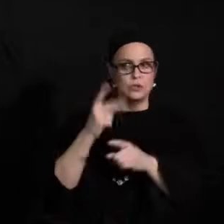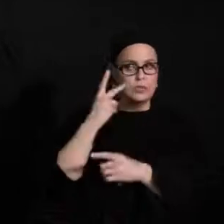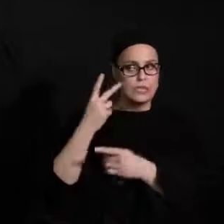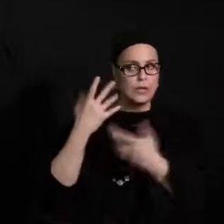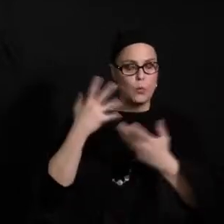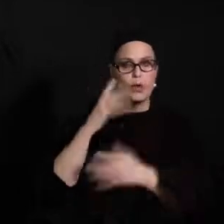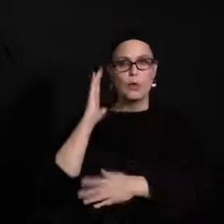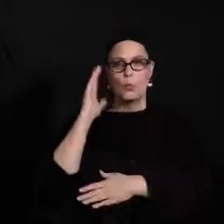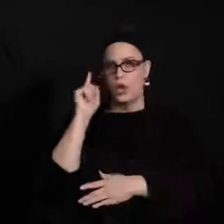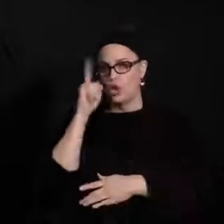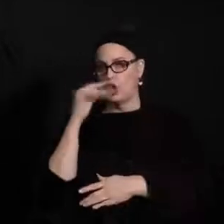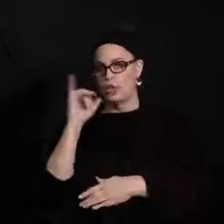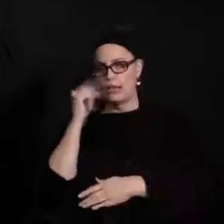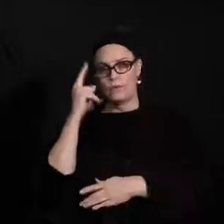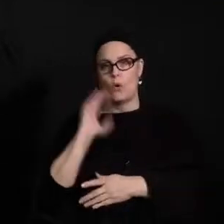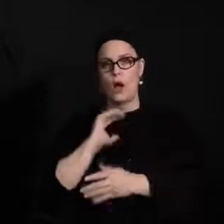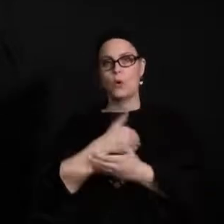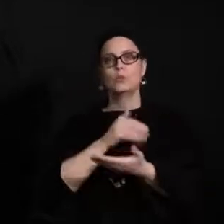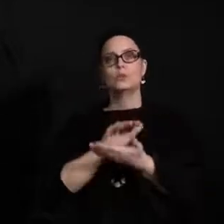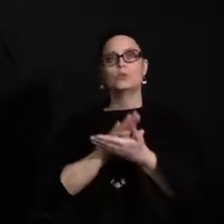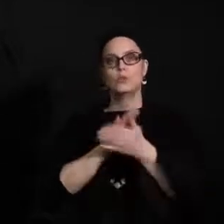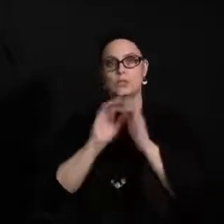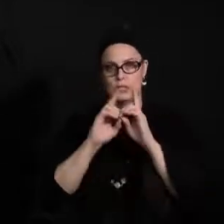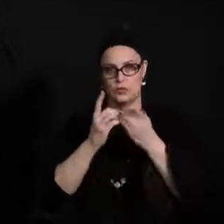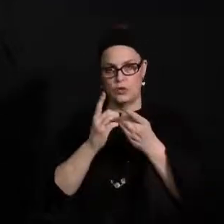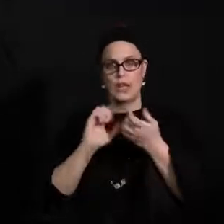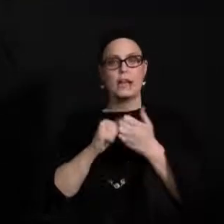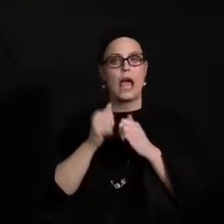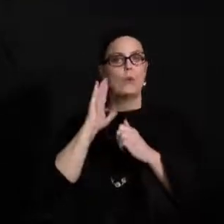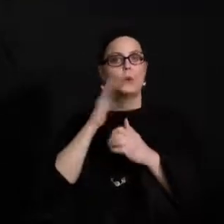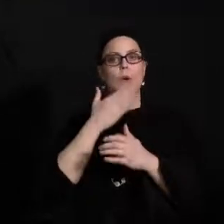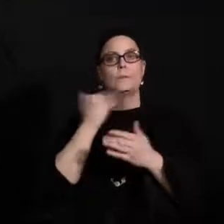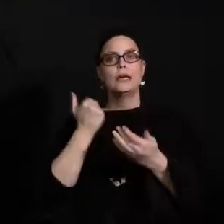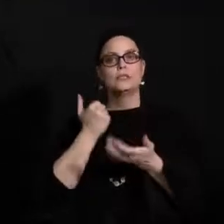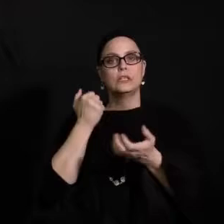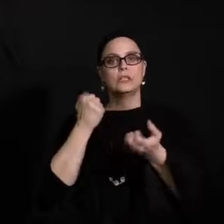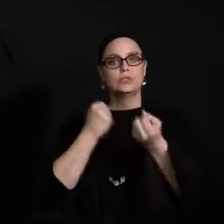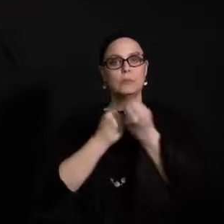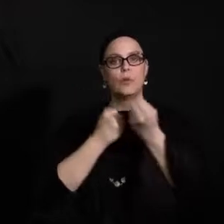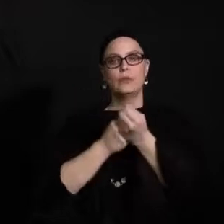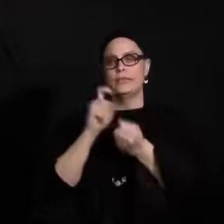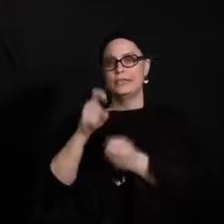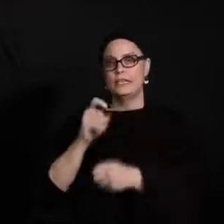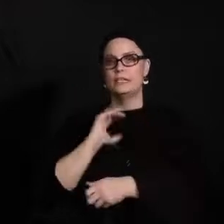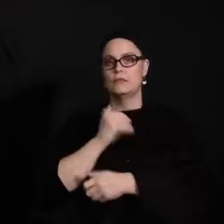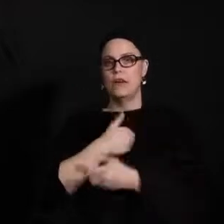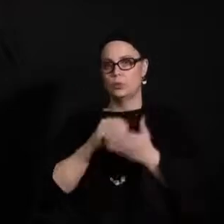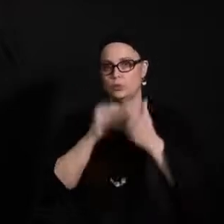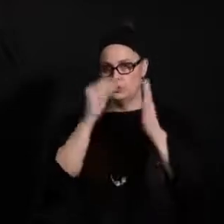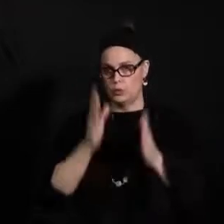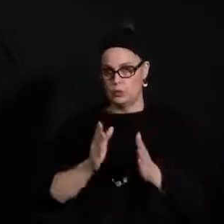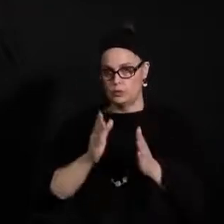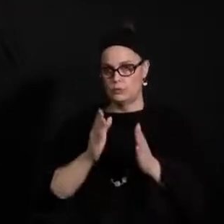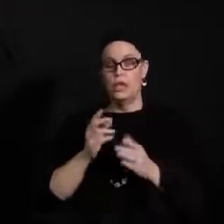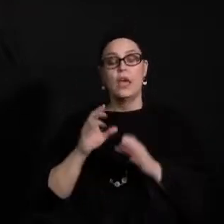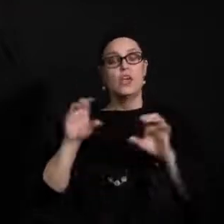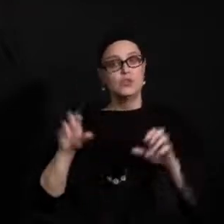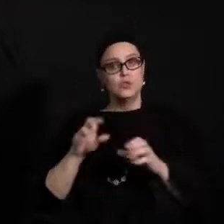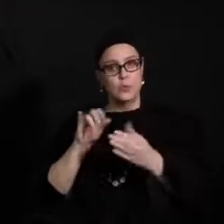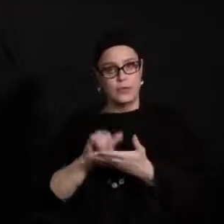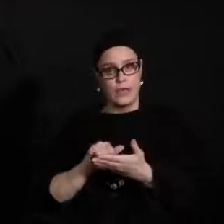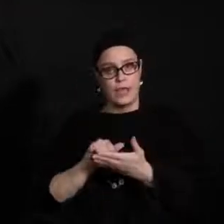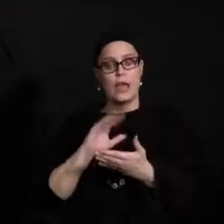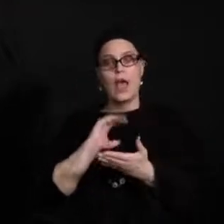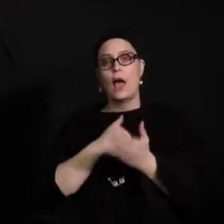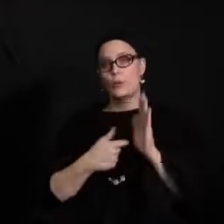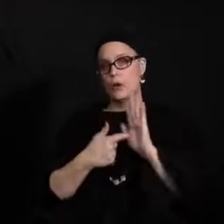would look like for our school district and how it would best support our needs of our students. And in doing so, our